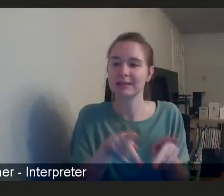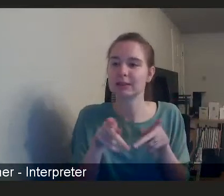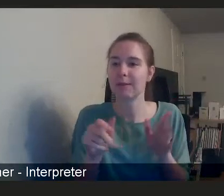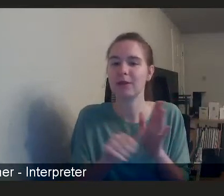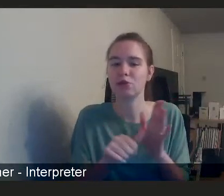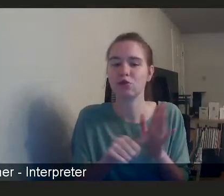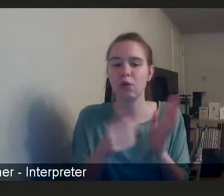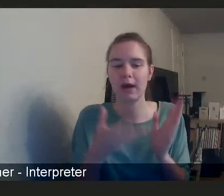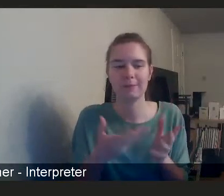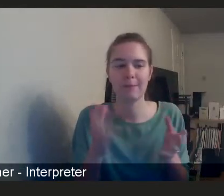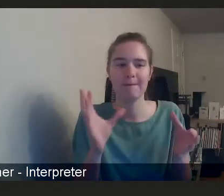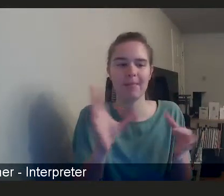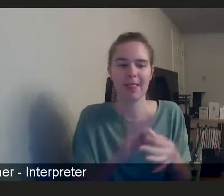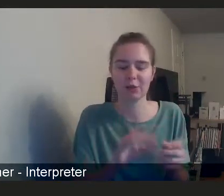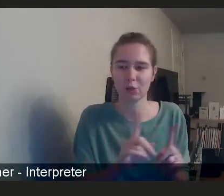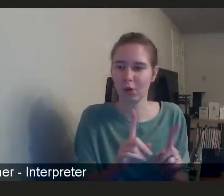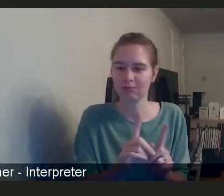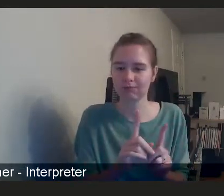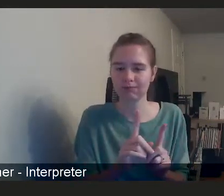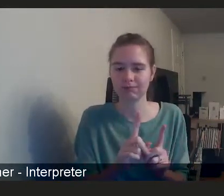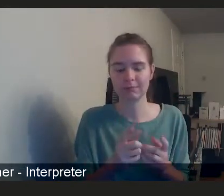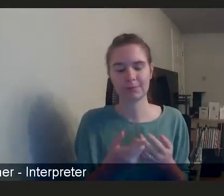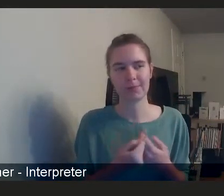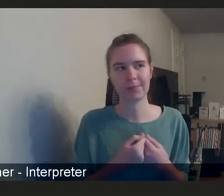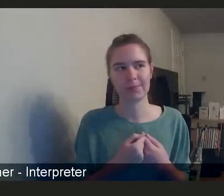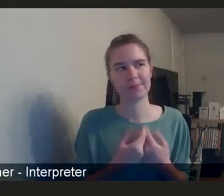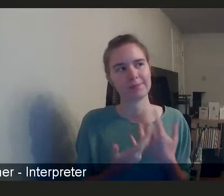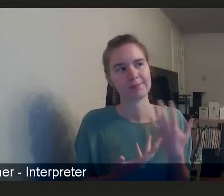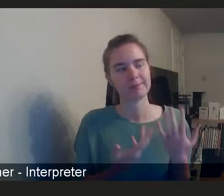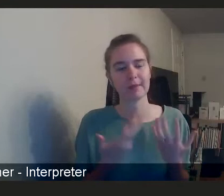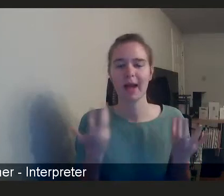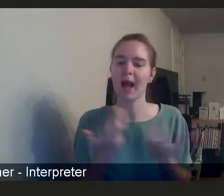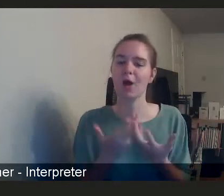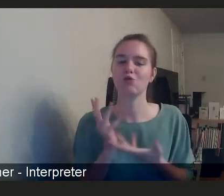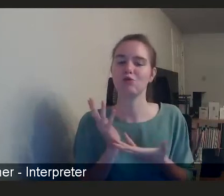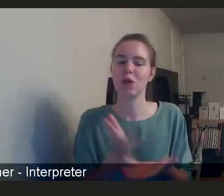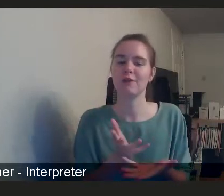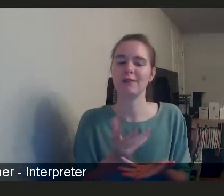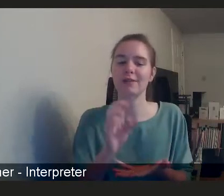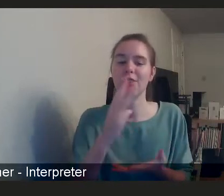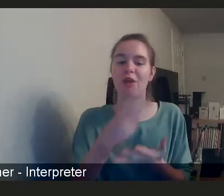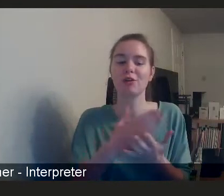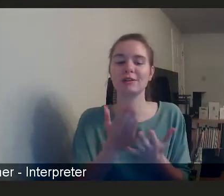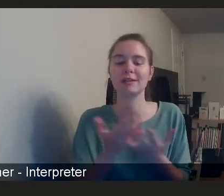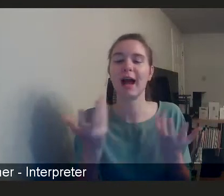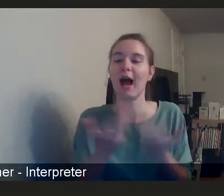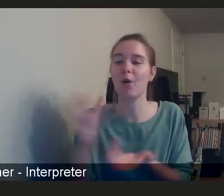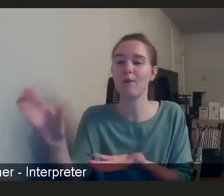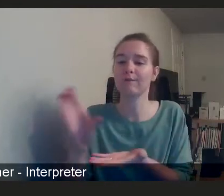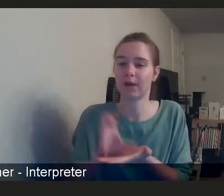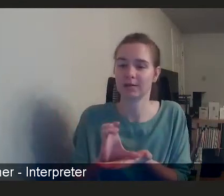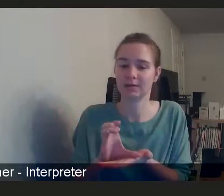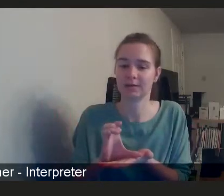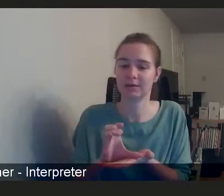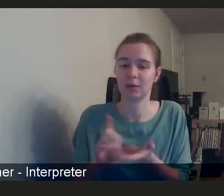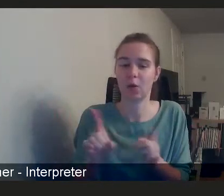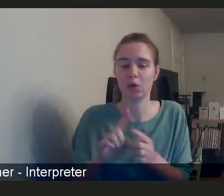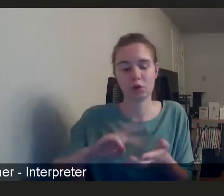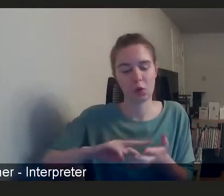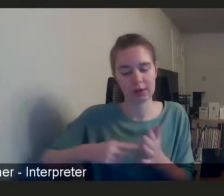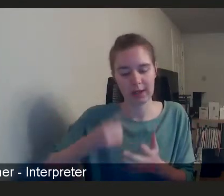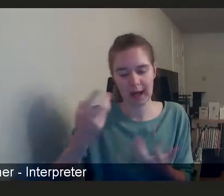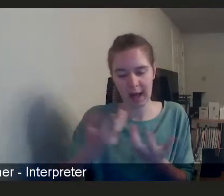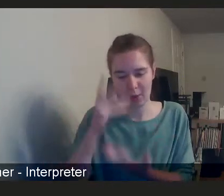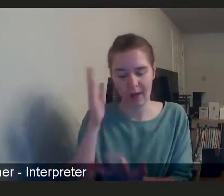you know, the way that services in the third sector are funded and how those organisations can access